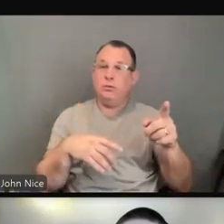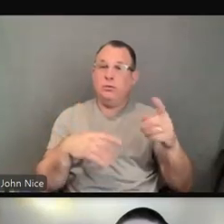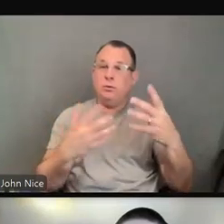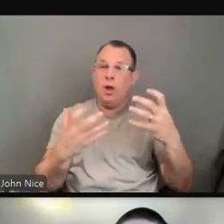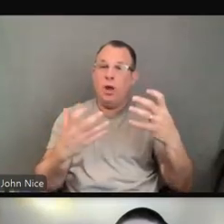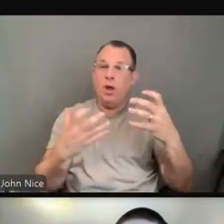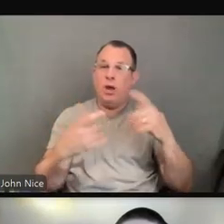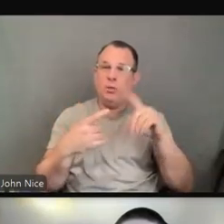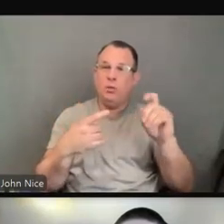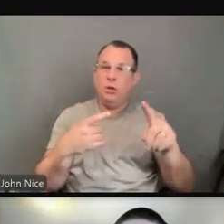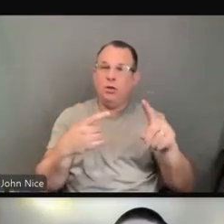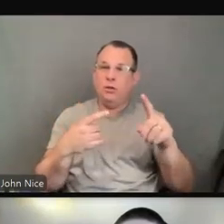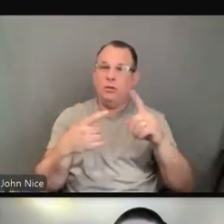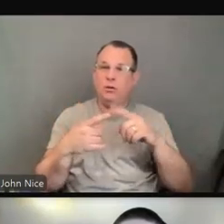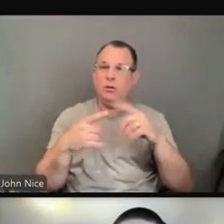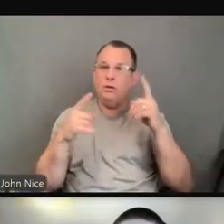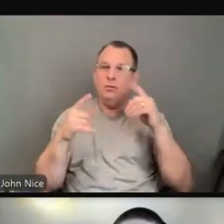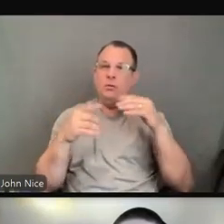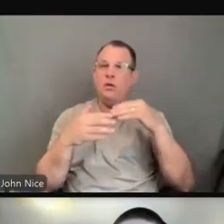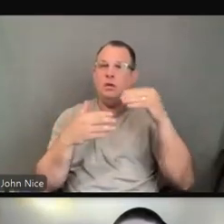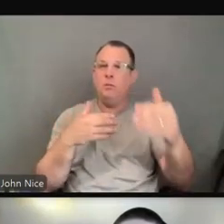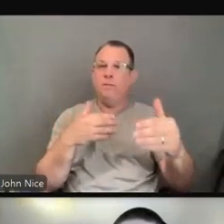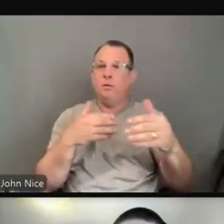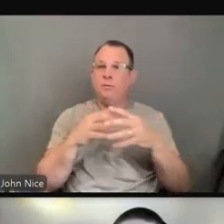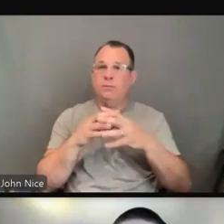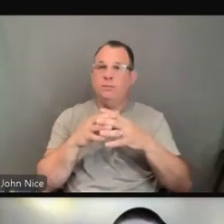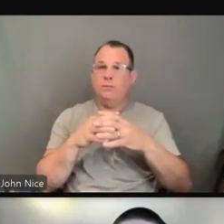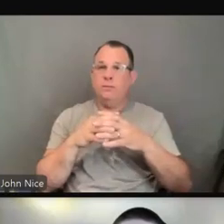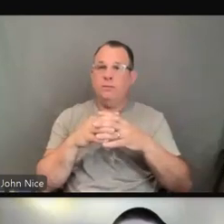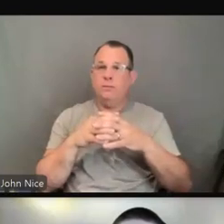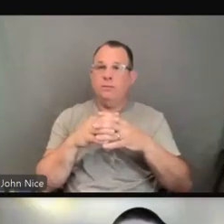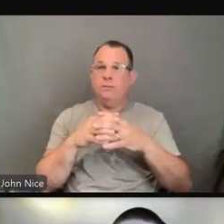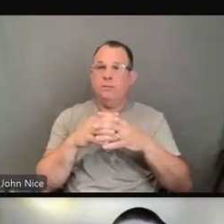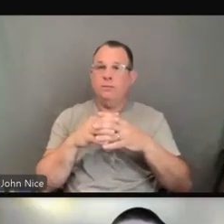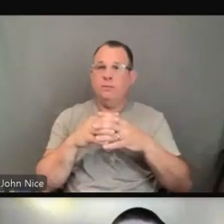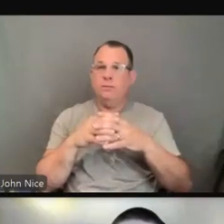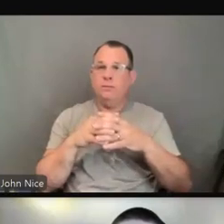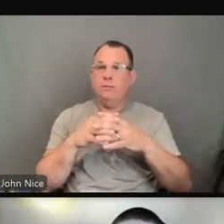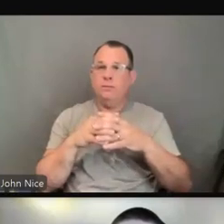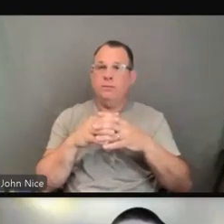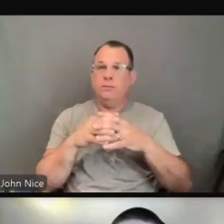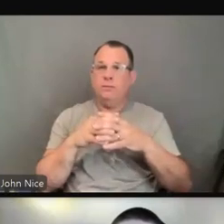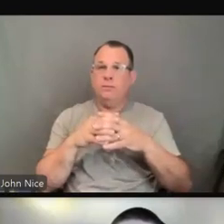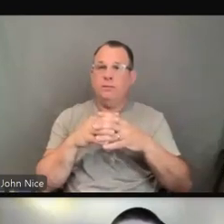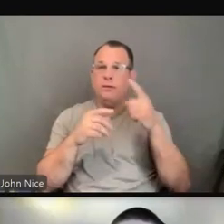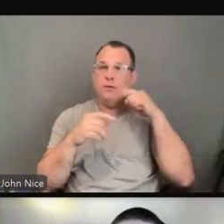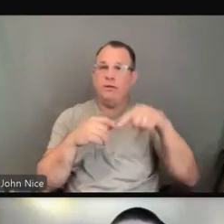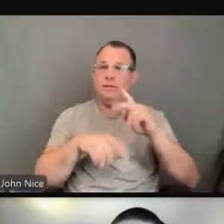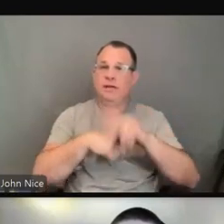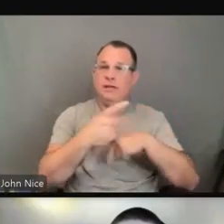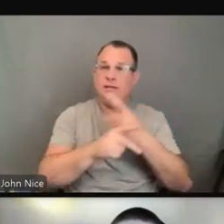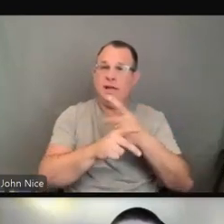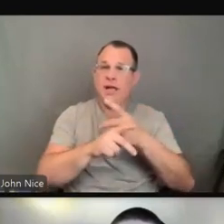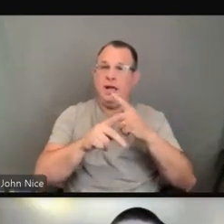The next question says, how is it considered appropriate to, in this kind of recorded public forum with the cloud of